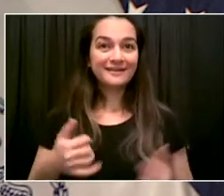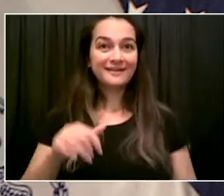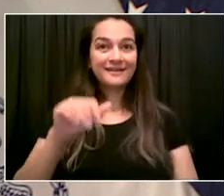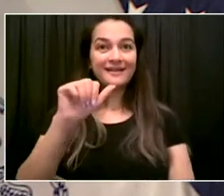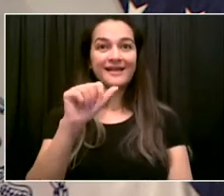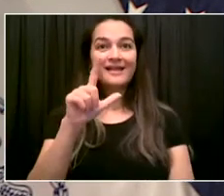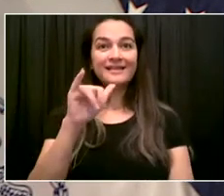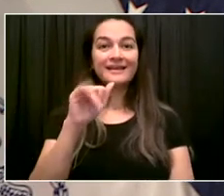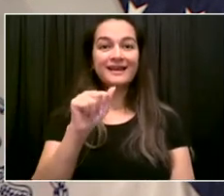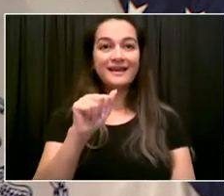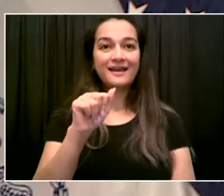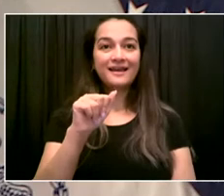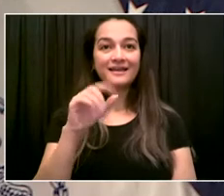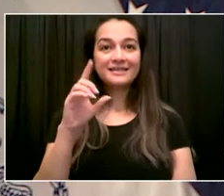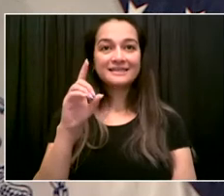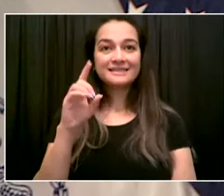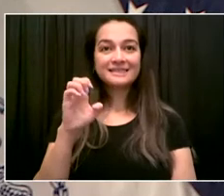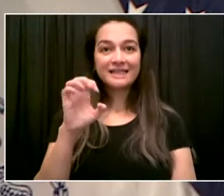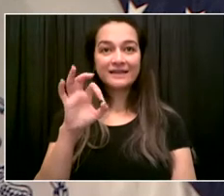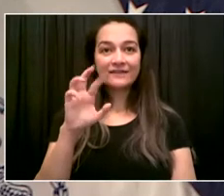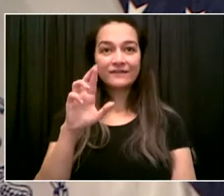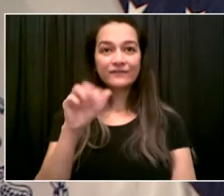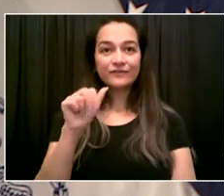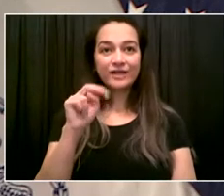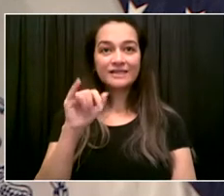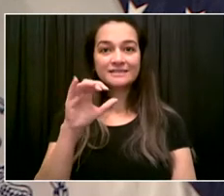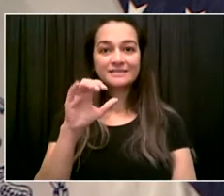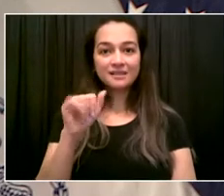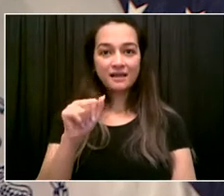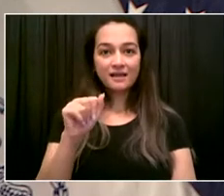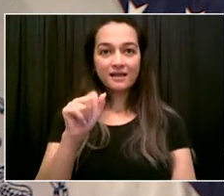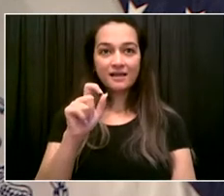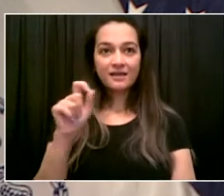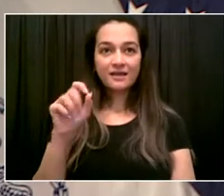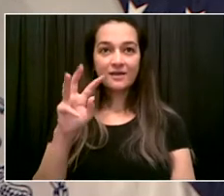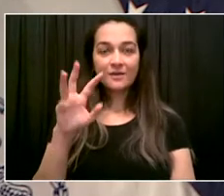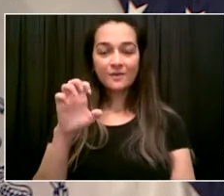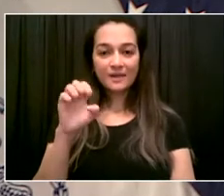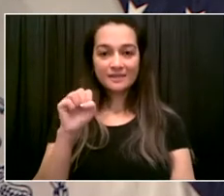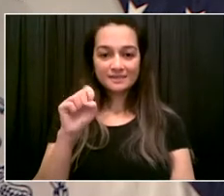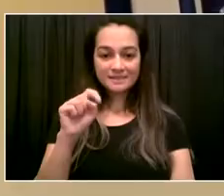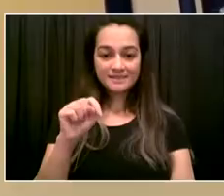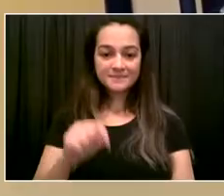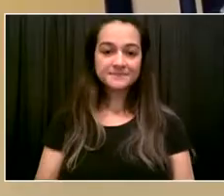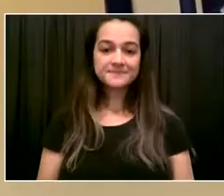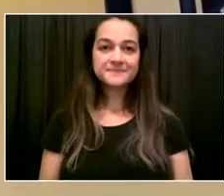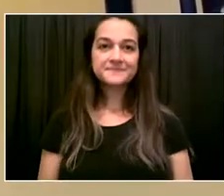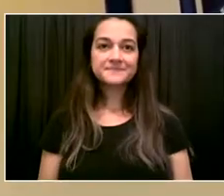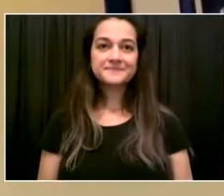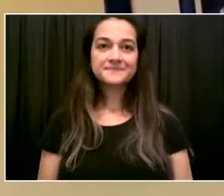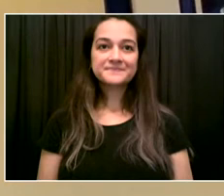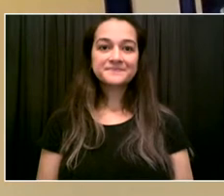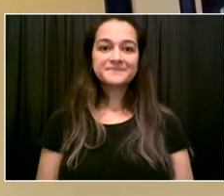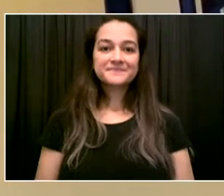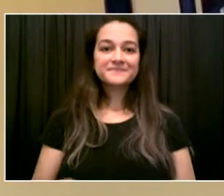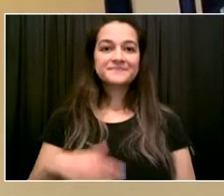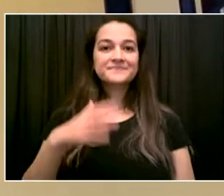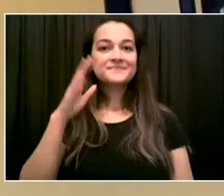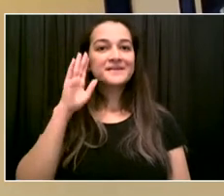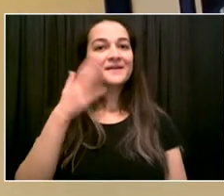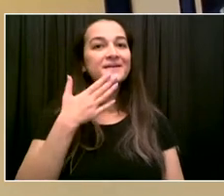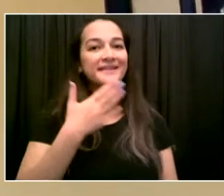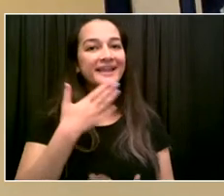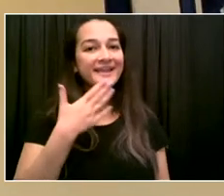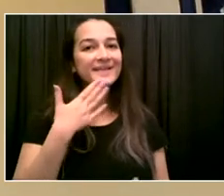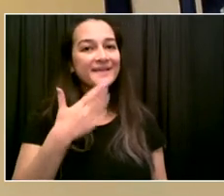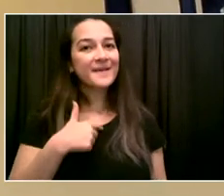Oh, thank you so much, Mr. Mayor. I'm really happy to be here to share a little bit of my story. I'm really, really happy to be one